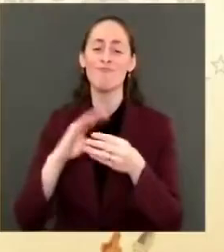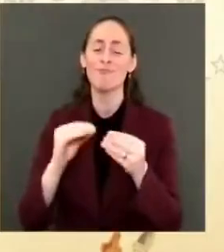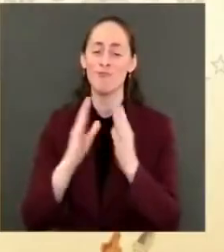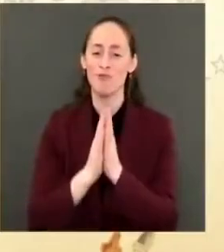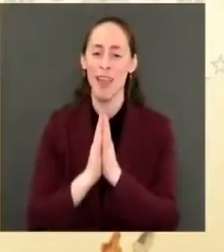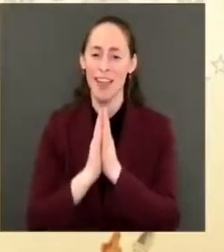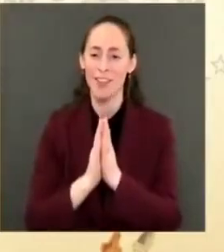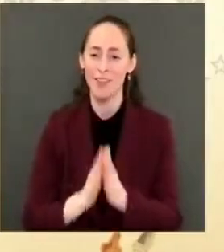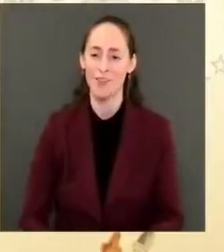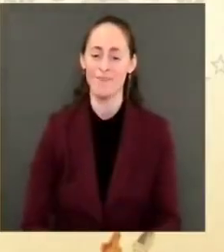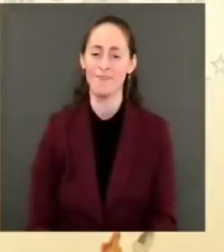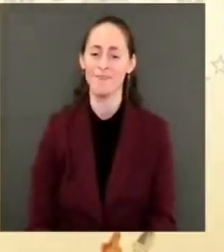I invite you to pray with me. Amen.